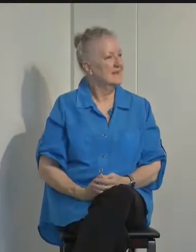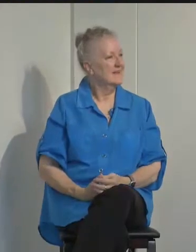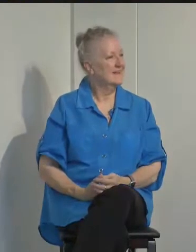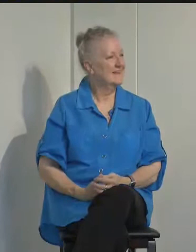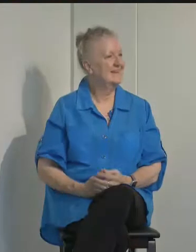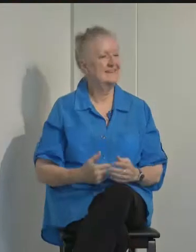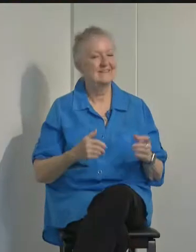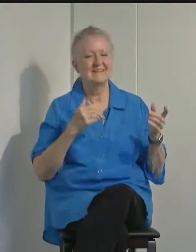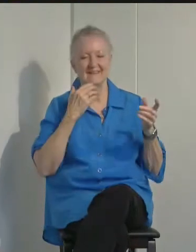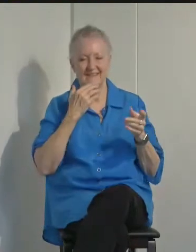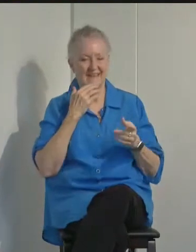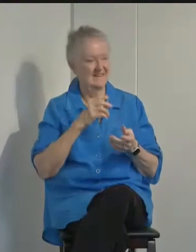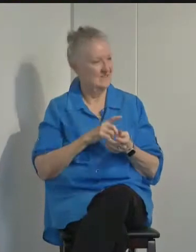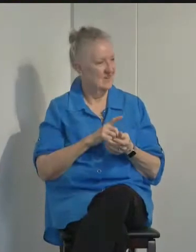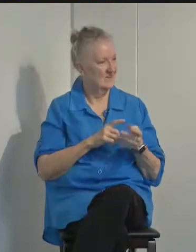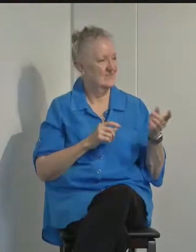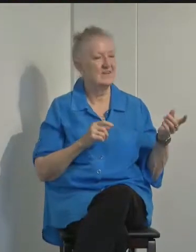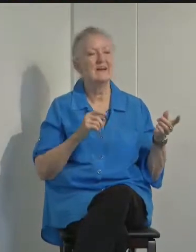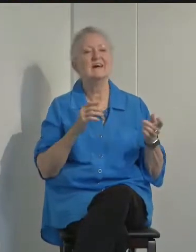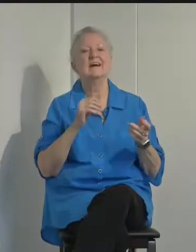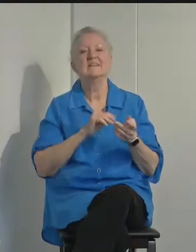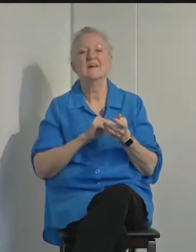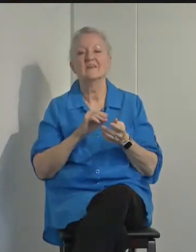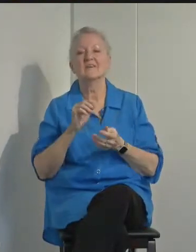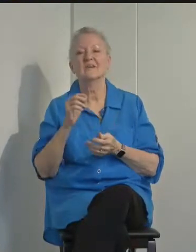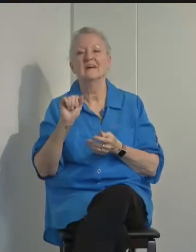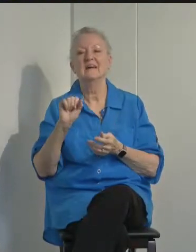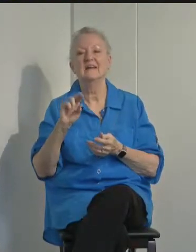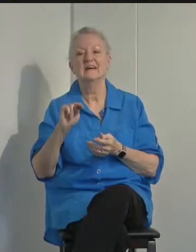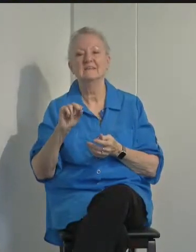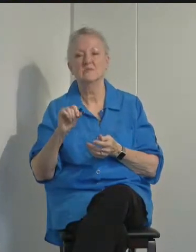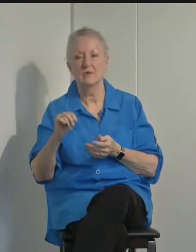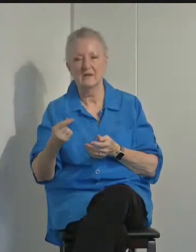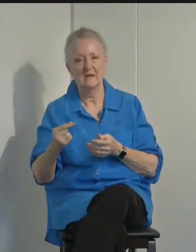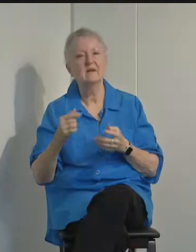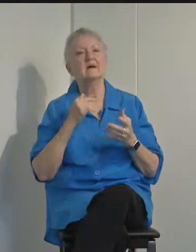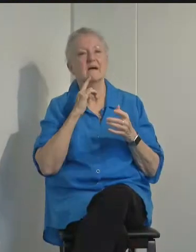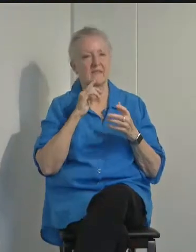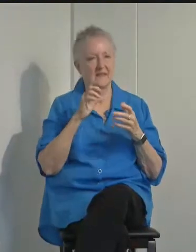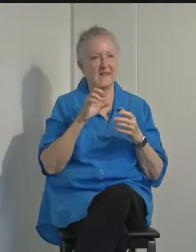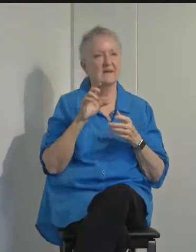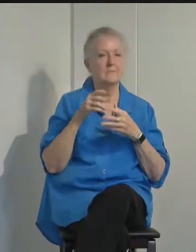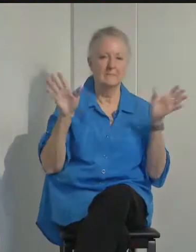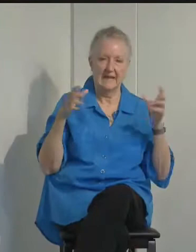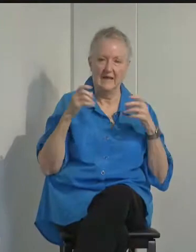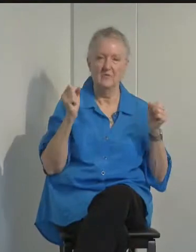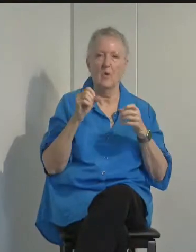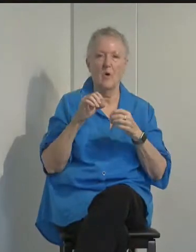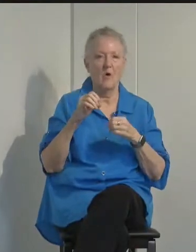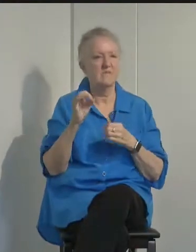Thank you, Dr. Doronoso. And Dr. Henning Ansorg, the county's public health officer, is also here with us today.